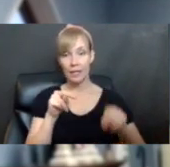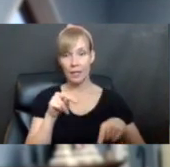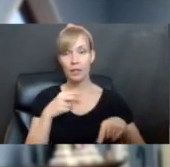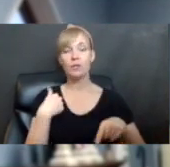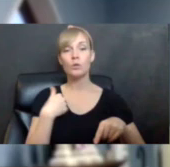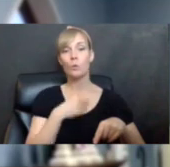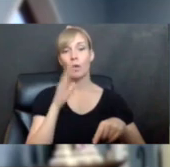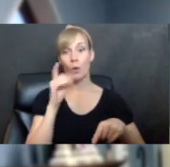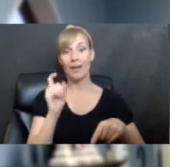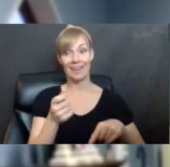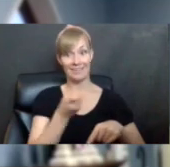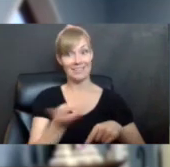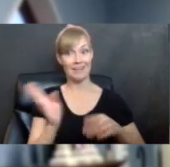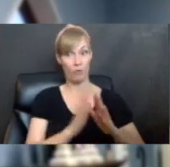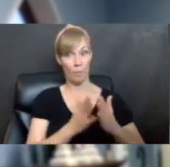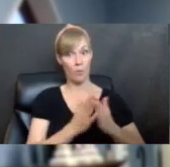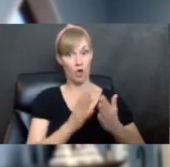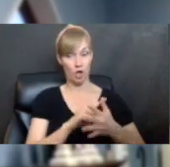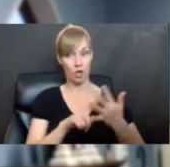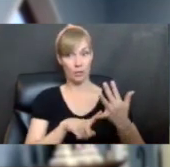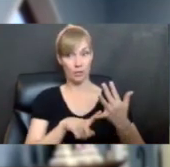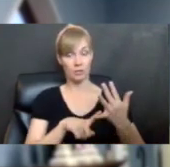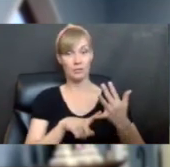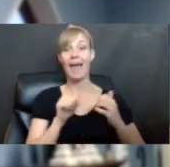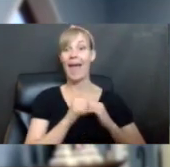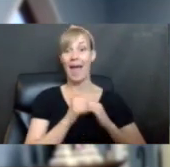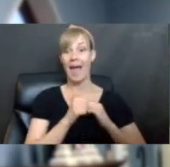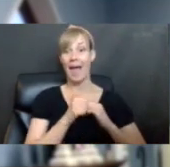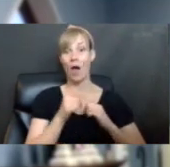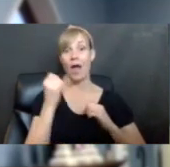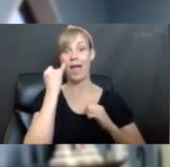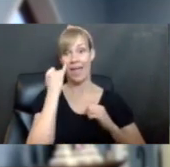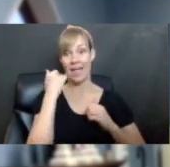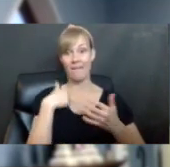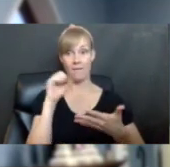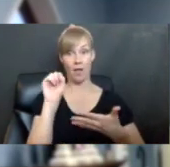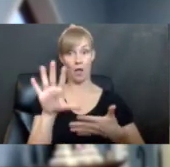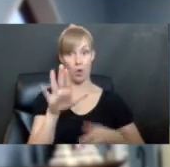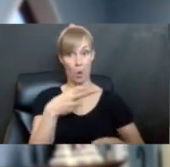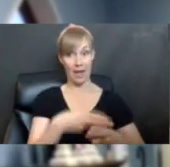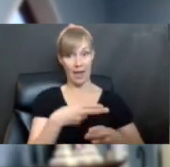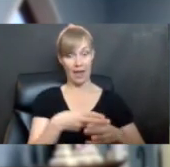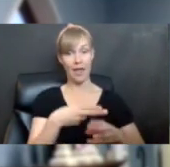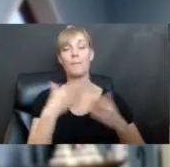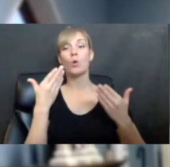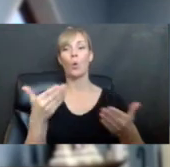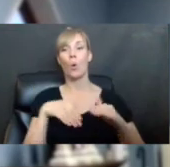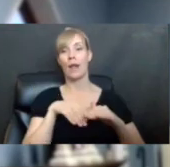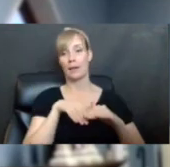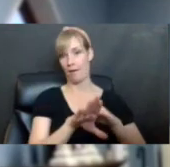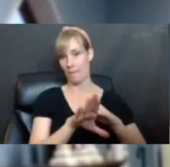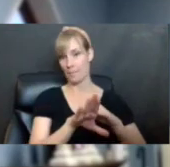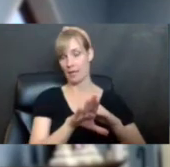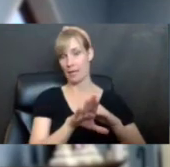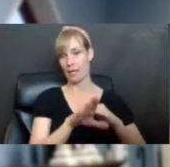several books away. And here's how you get your book. If your name is one I read, just come in anytime next week or